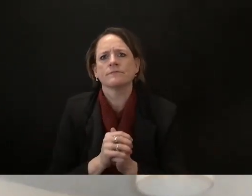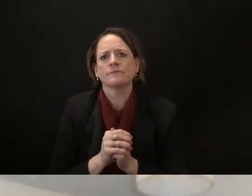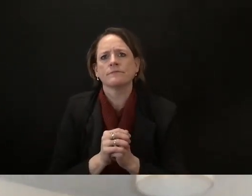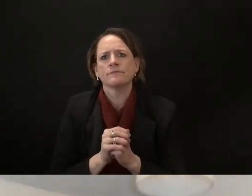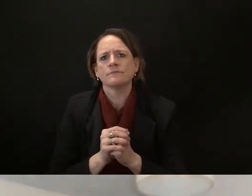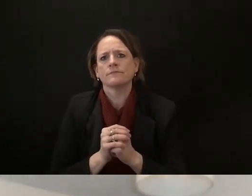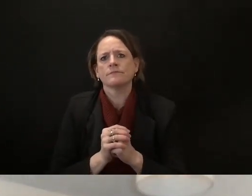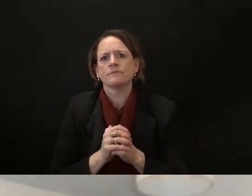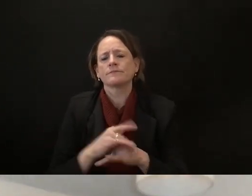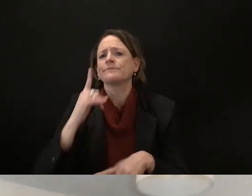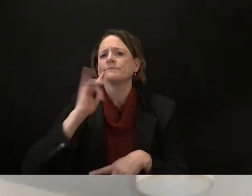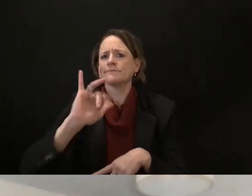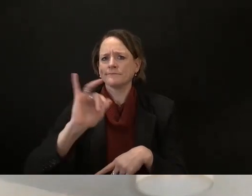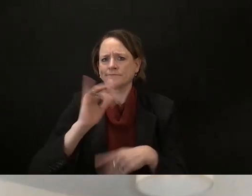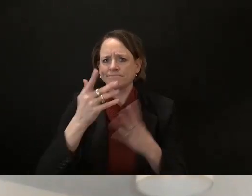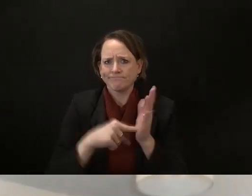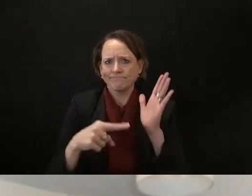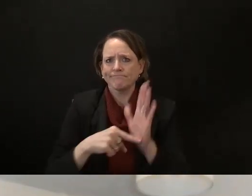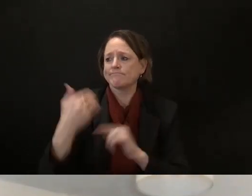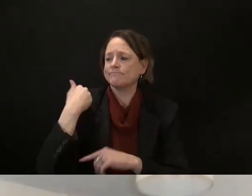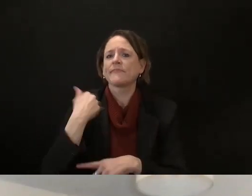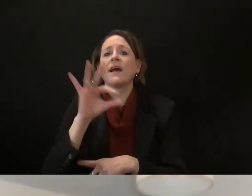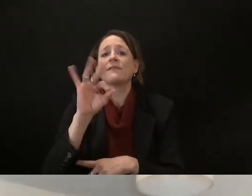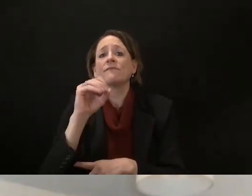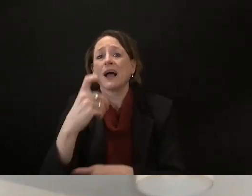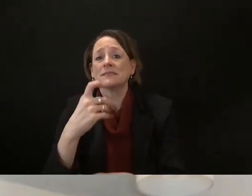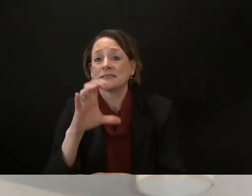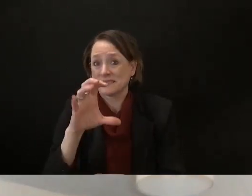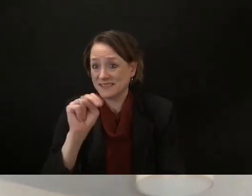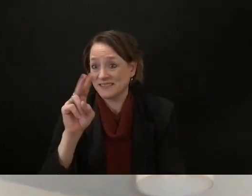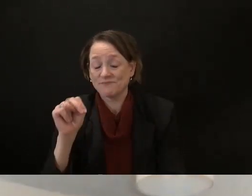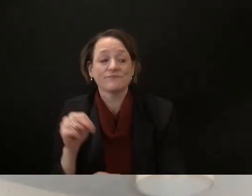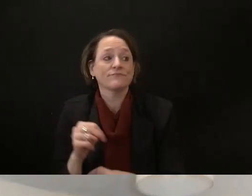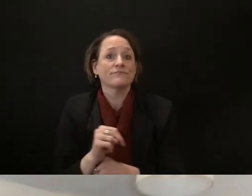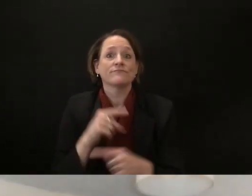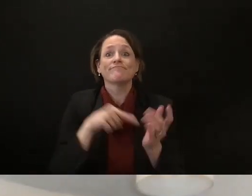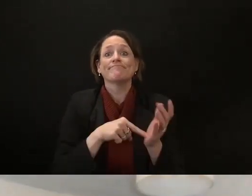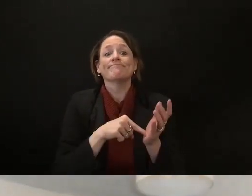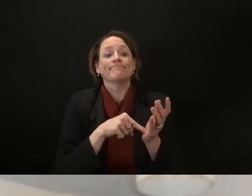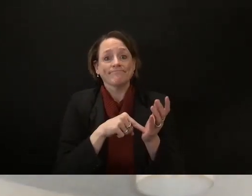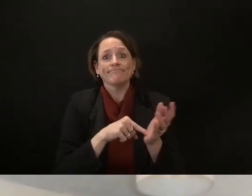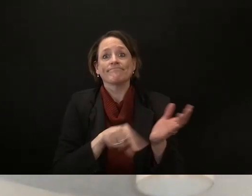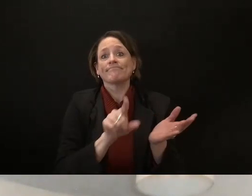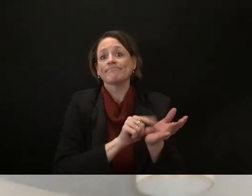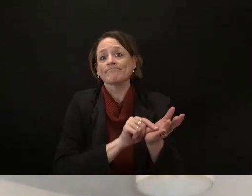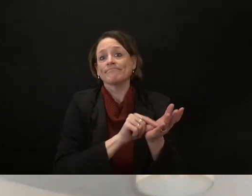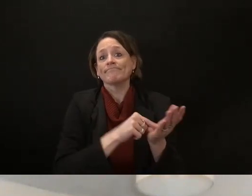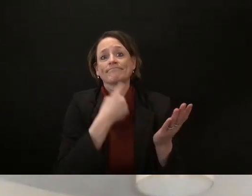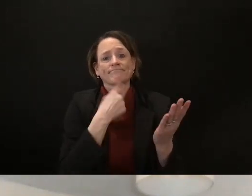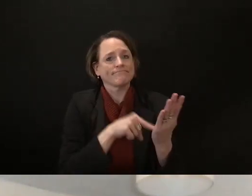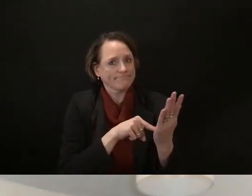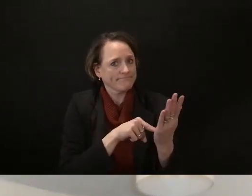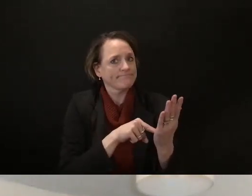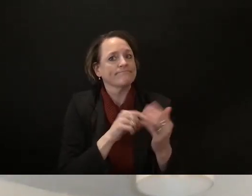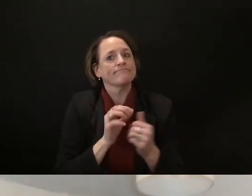named himself to the uh head you know to the head of weed act and he's going to use this position to try and